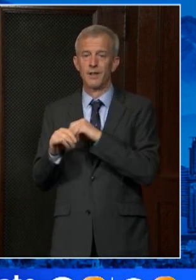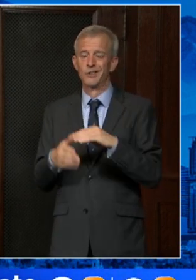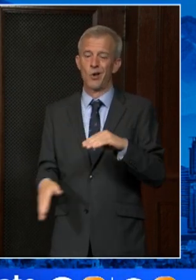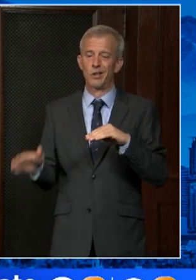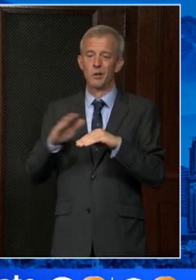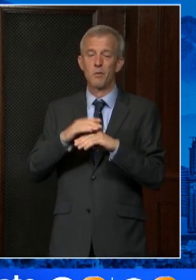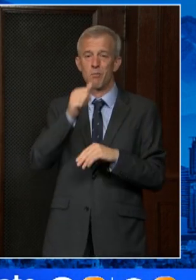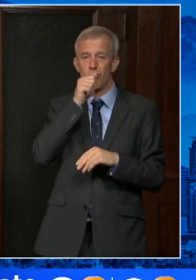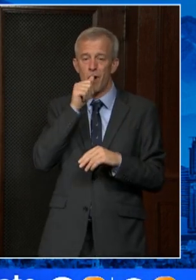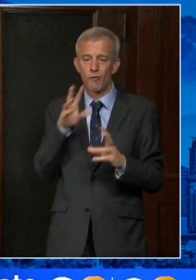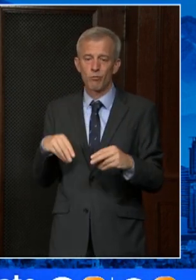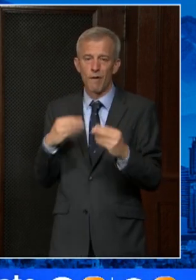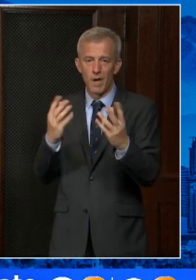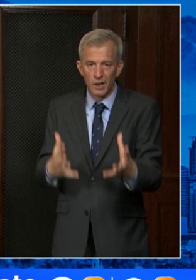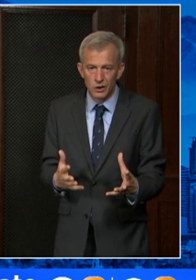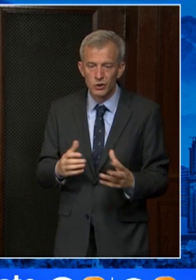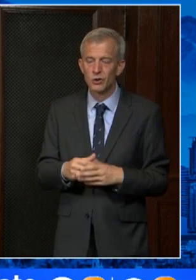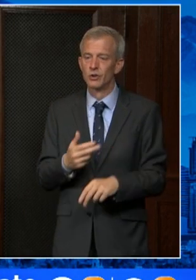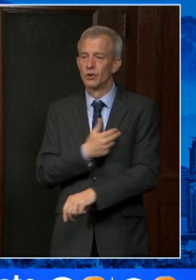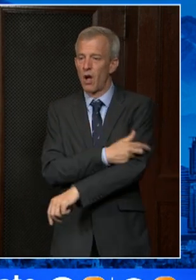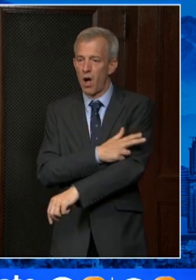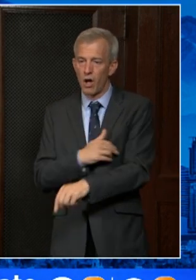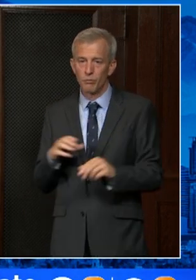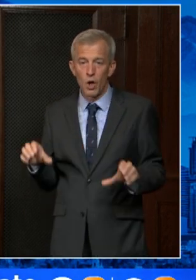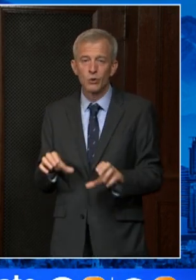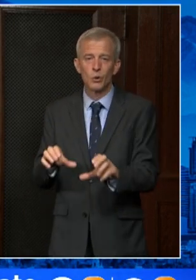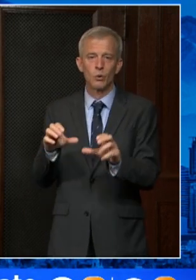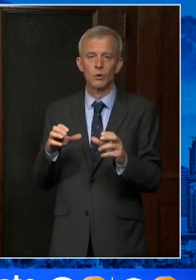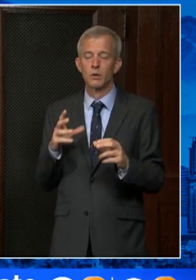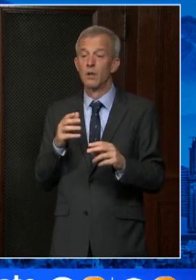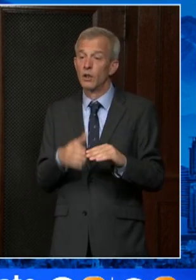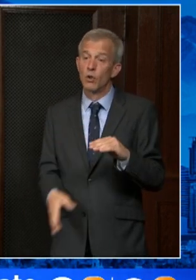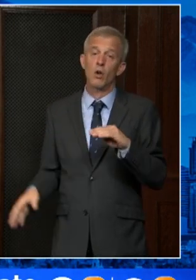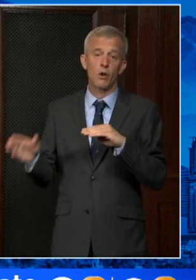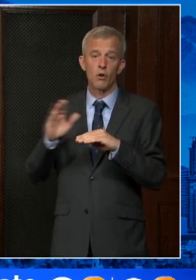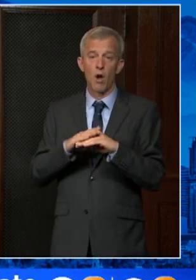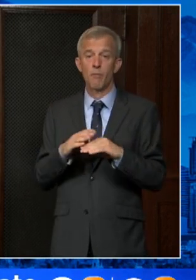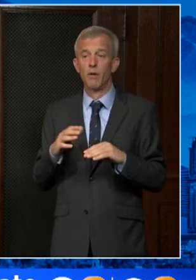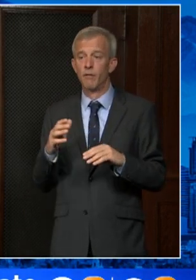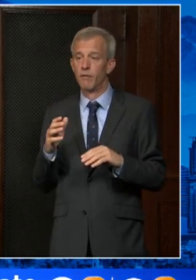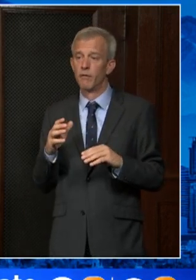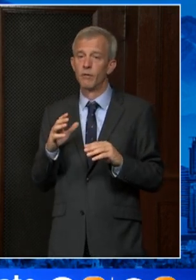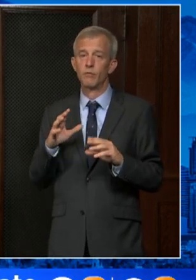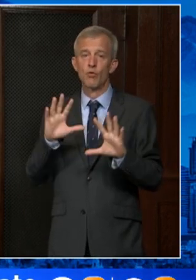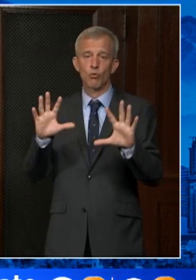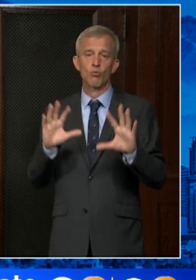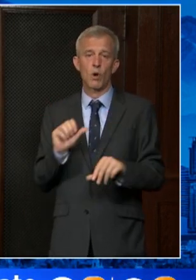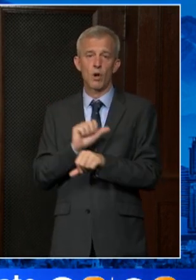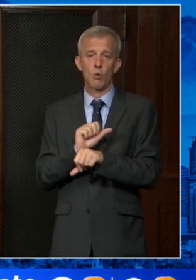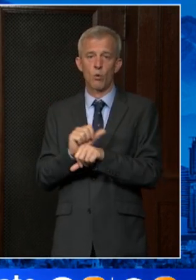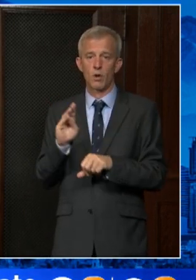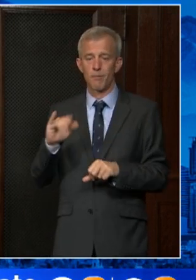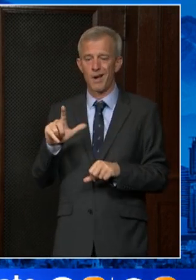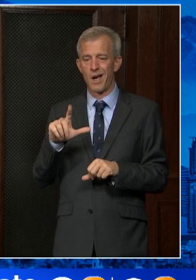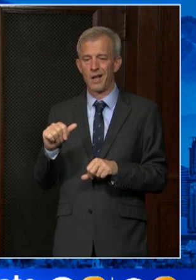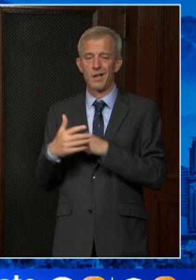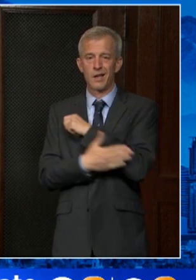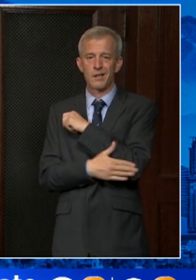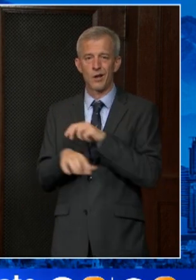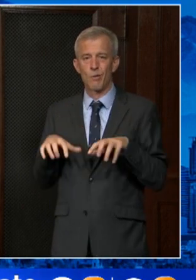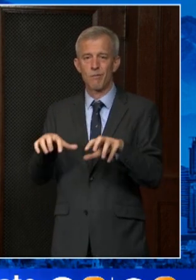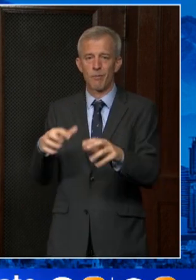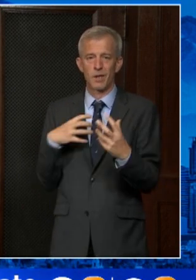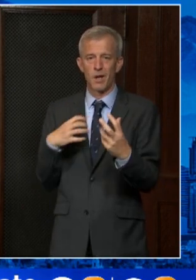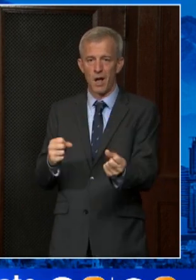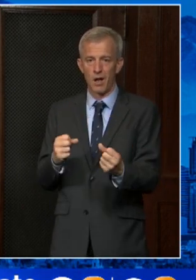private providers and hospitals that are doing this. This is on top of the great work that's done by our Los Angeles County Public Health. This is on